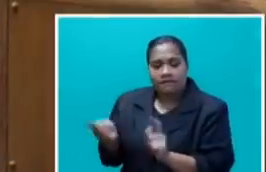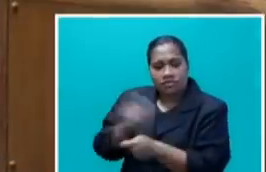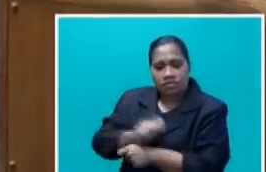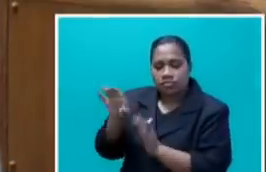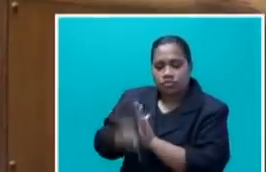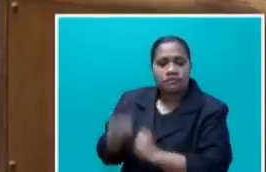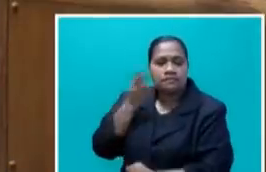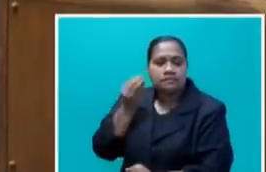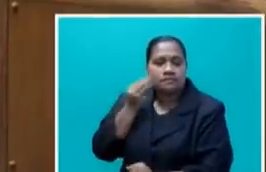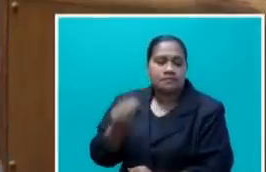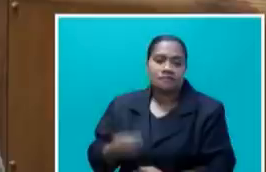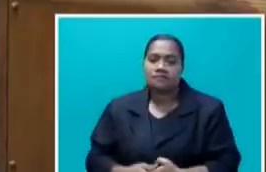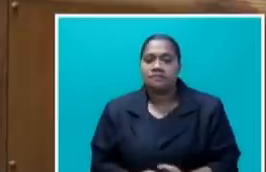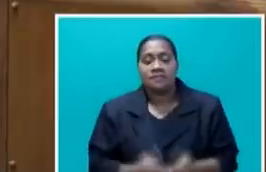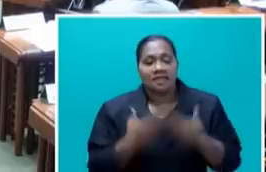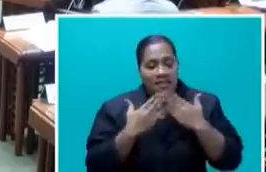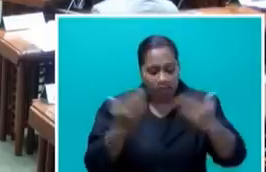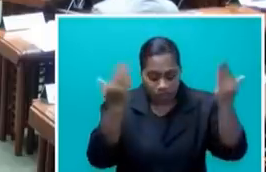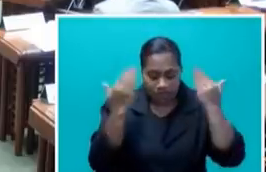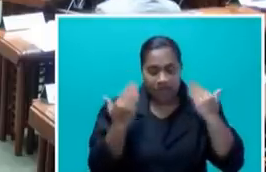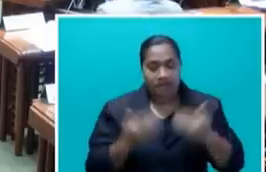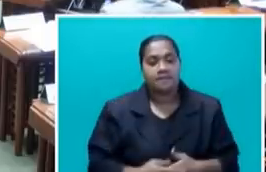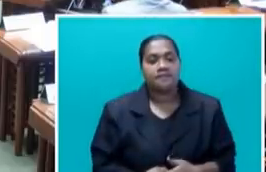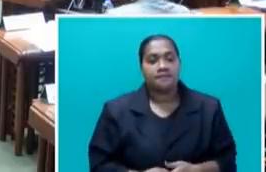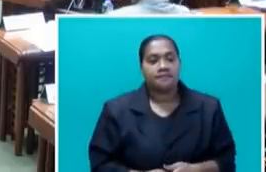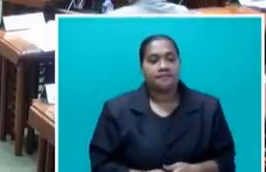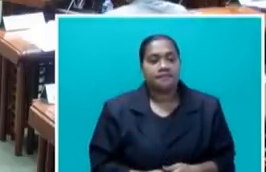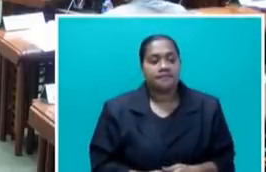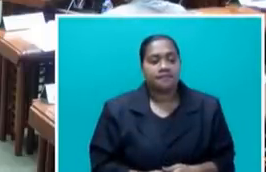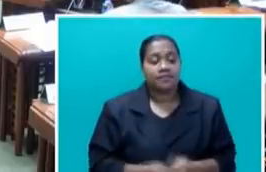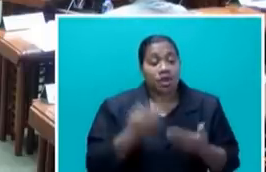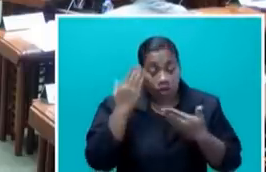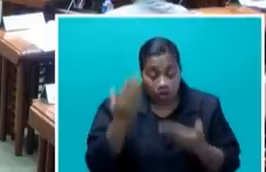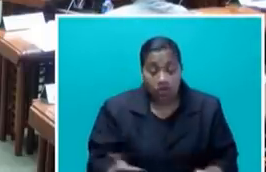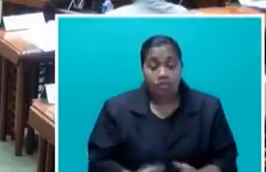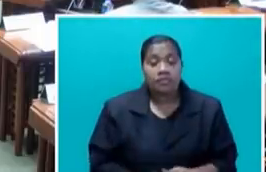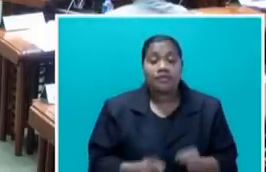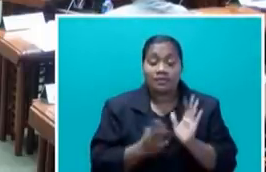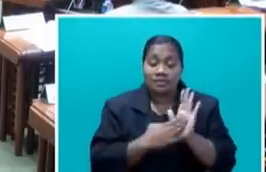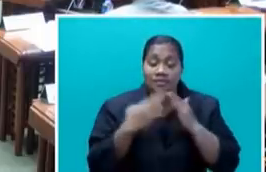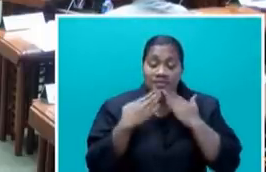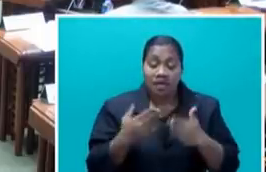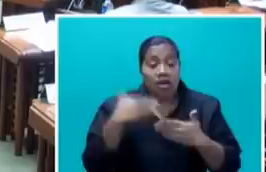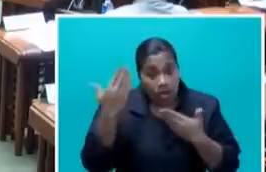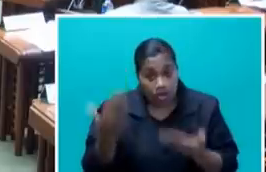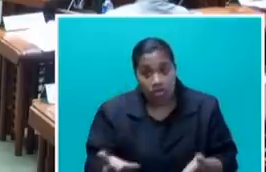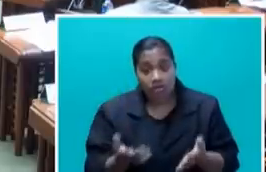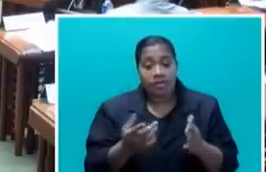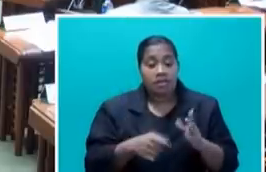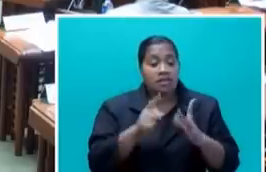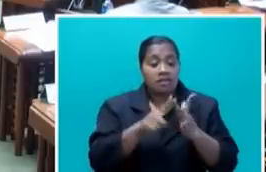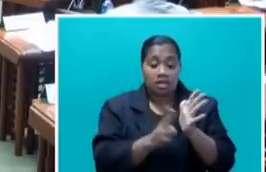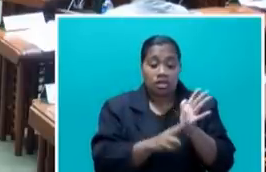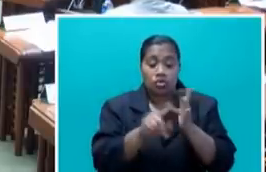you, Mr. Speaker. Thank you. Prime Minister, Honourable Inoshi Kundrani, you have